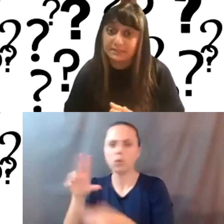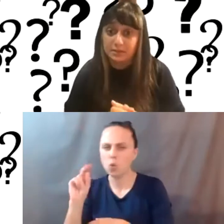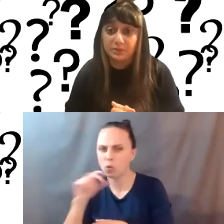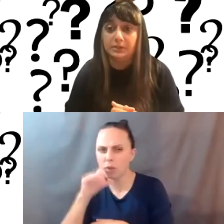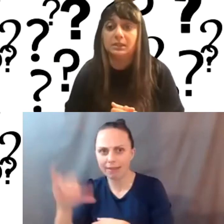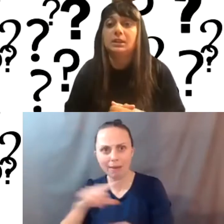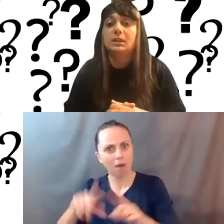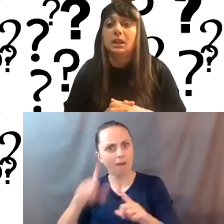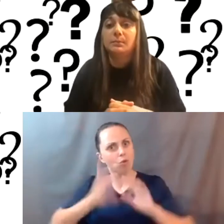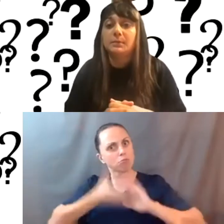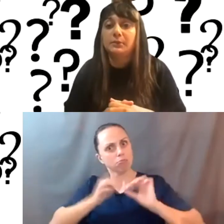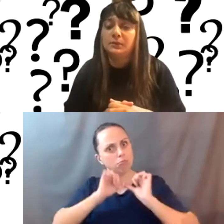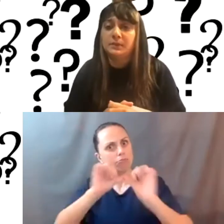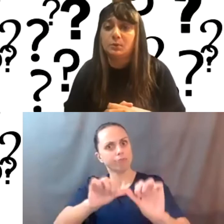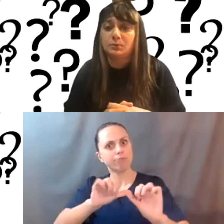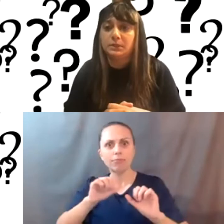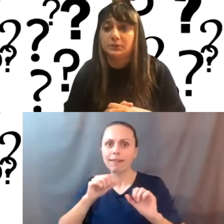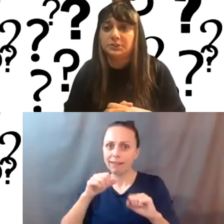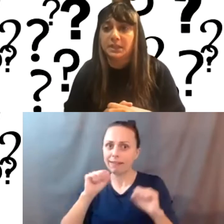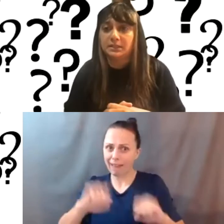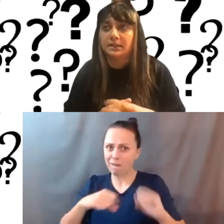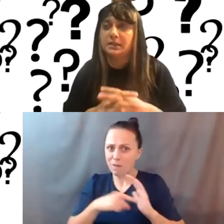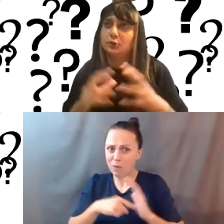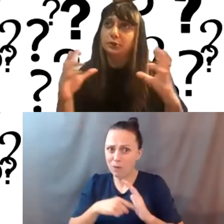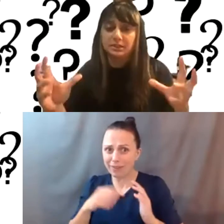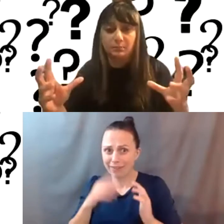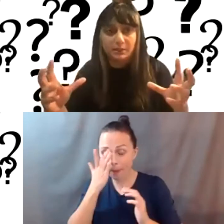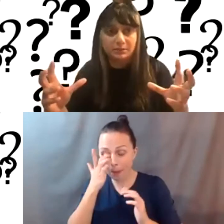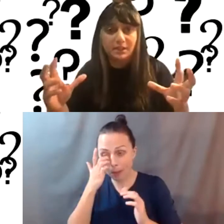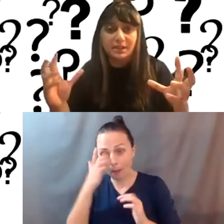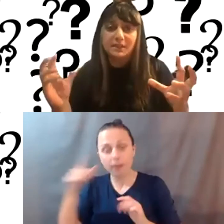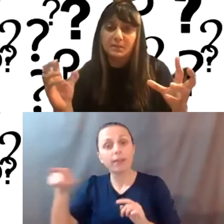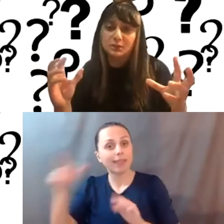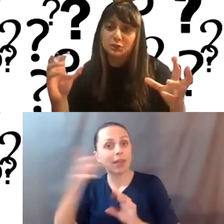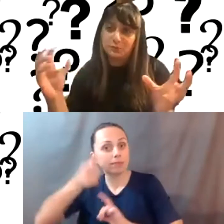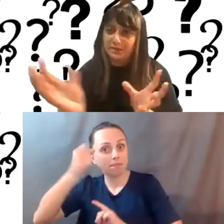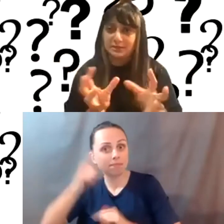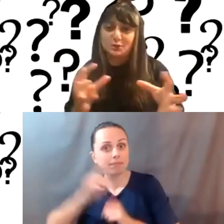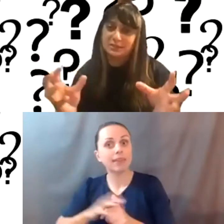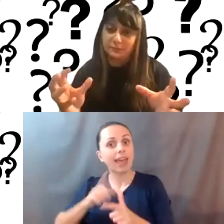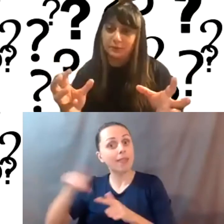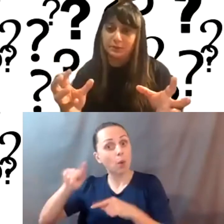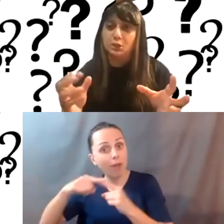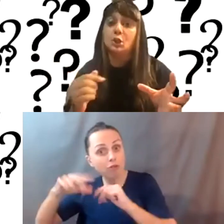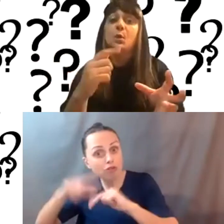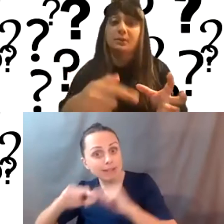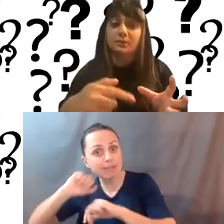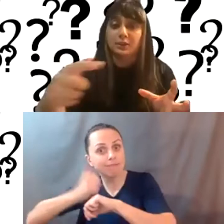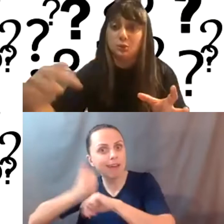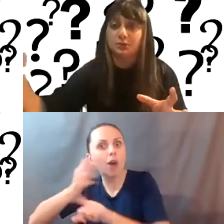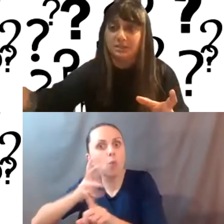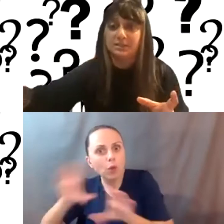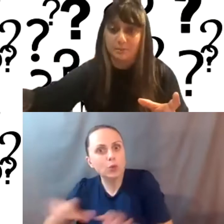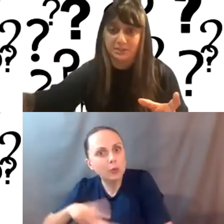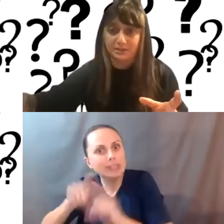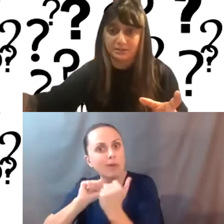sustainability, I think that they will really understand that. then early in the build, they might do things a little bit differently knowing that